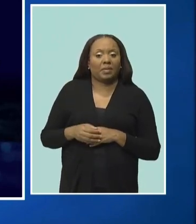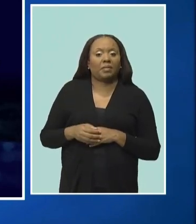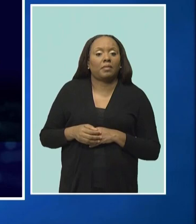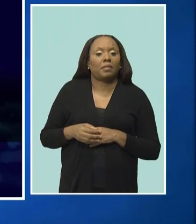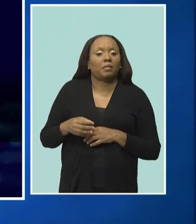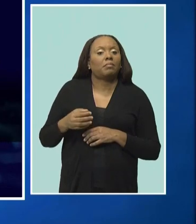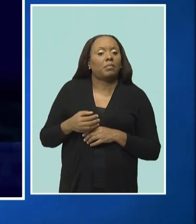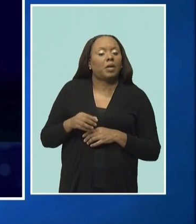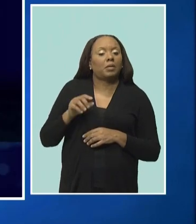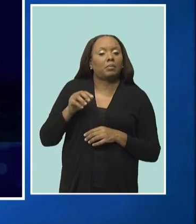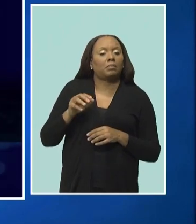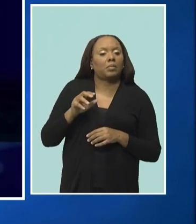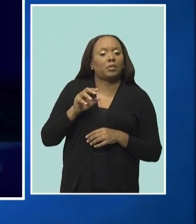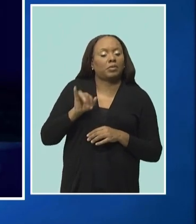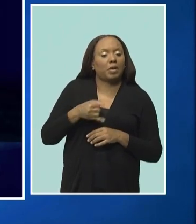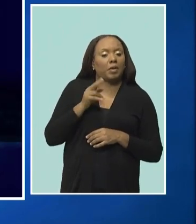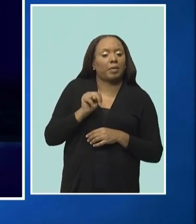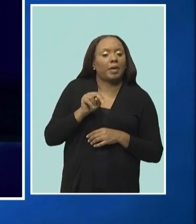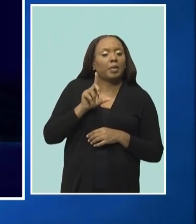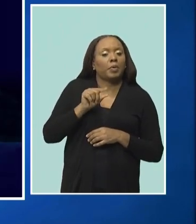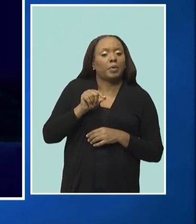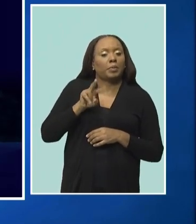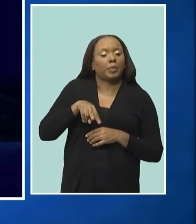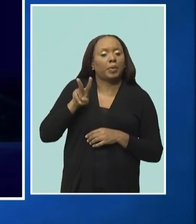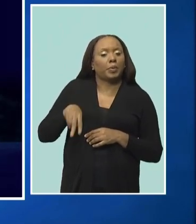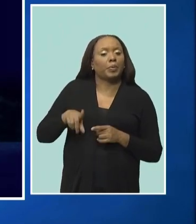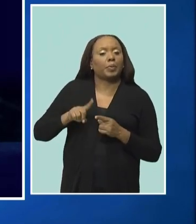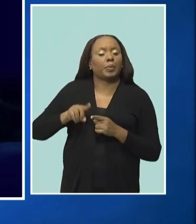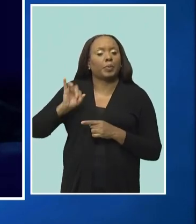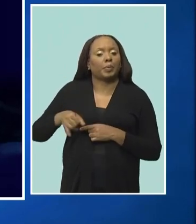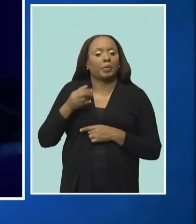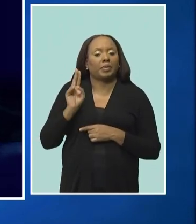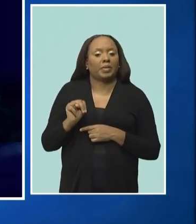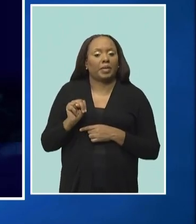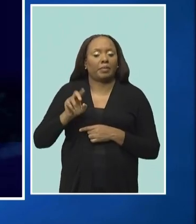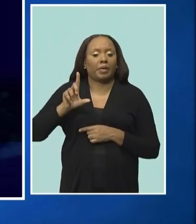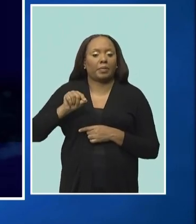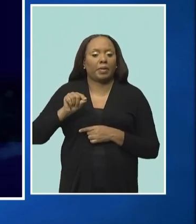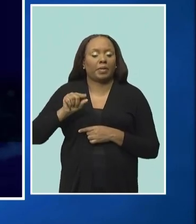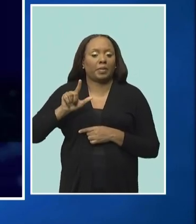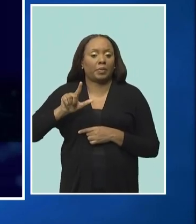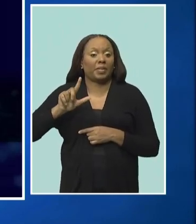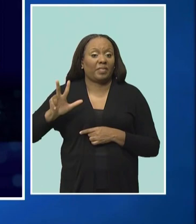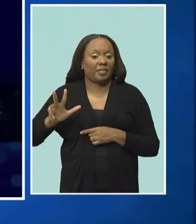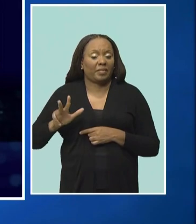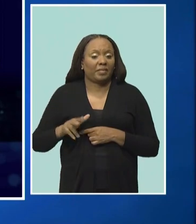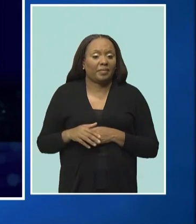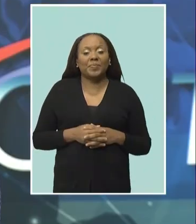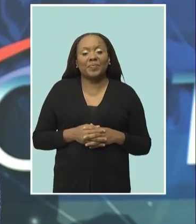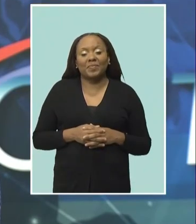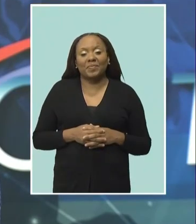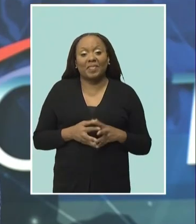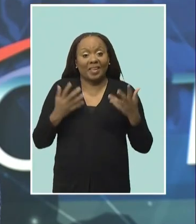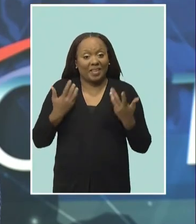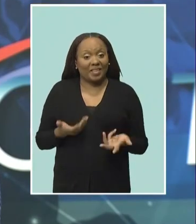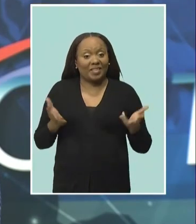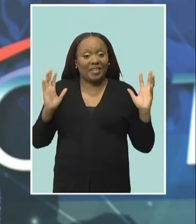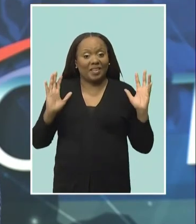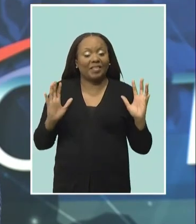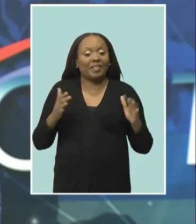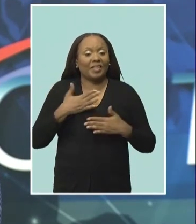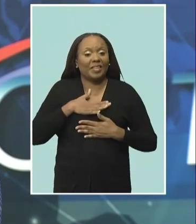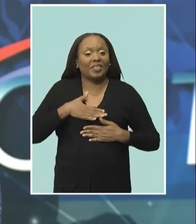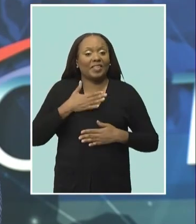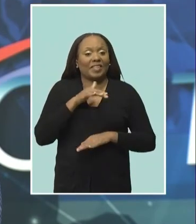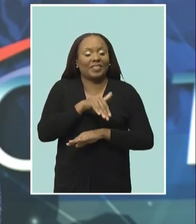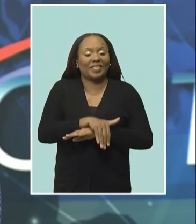year from January 2022 to January 2023. That's our news. Do